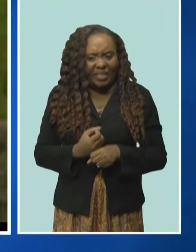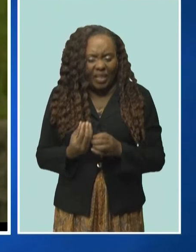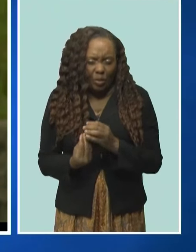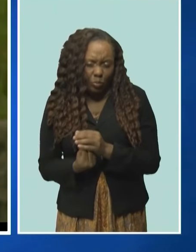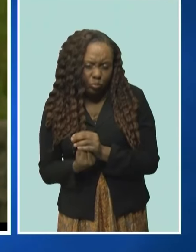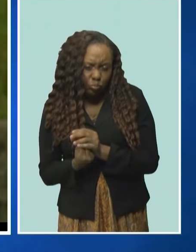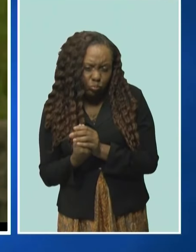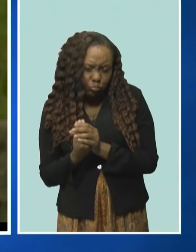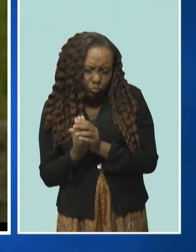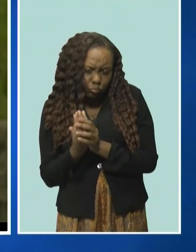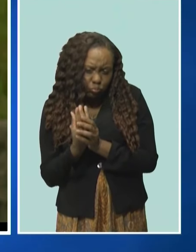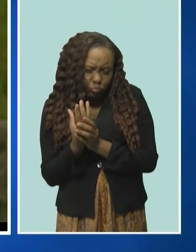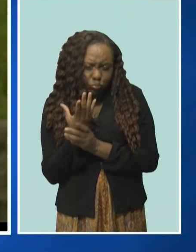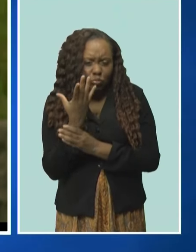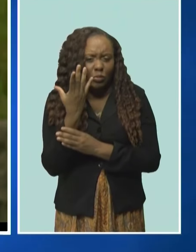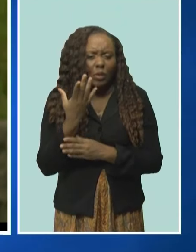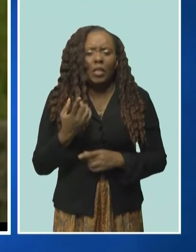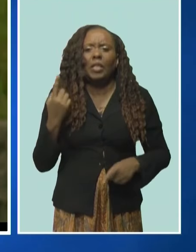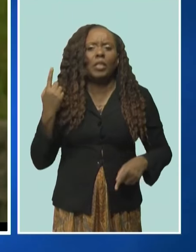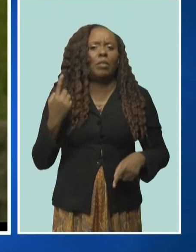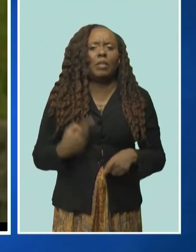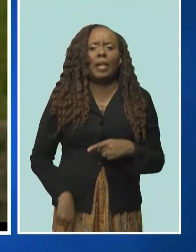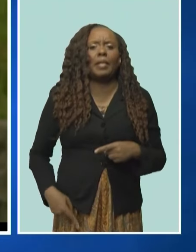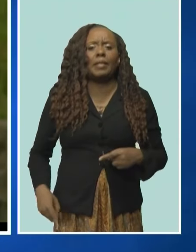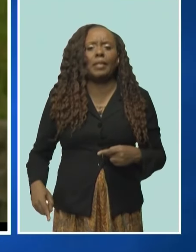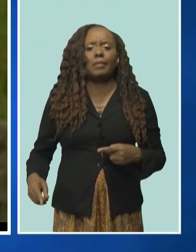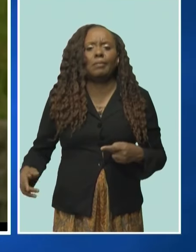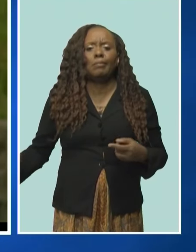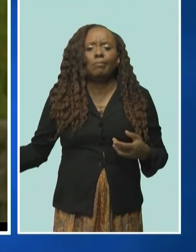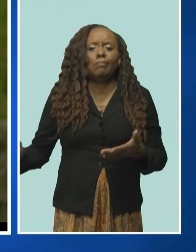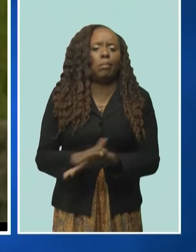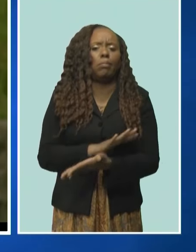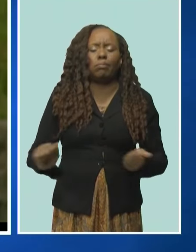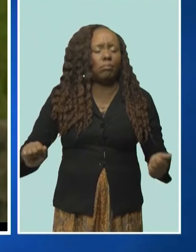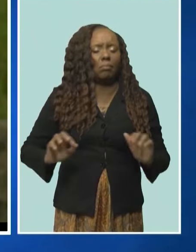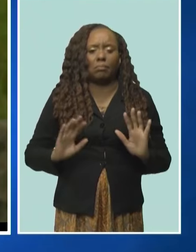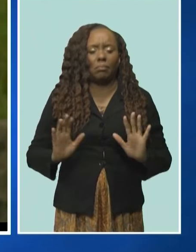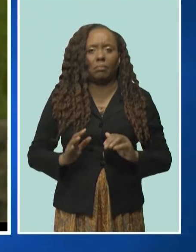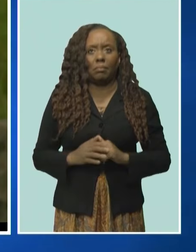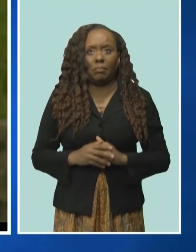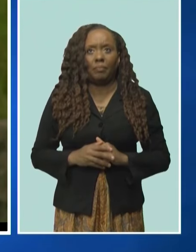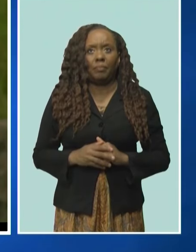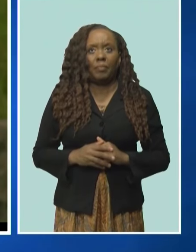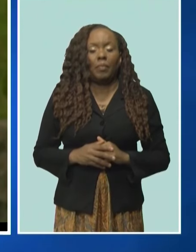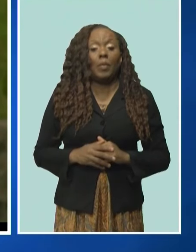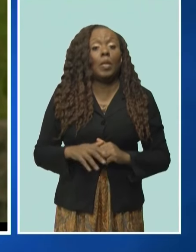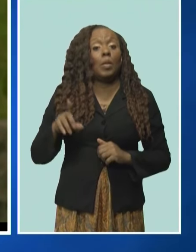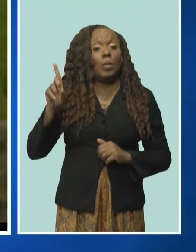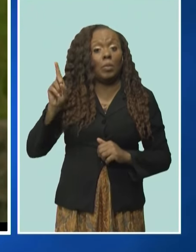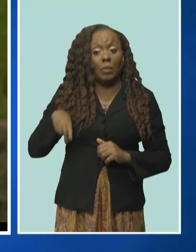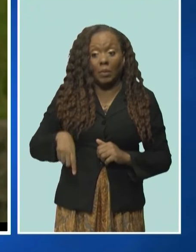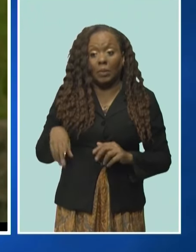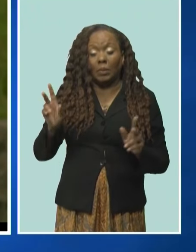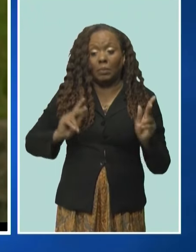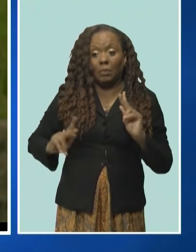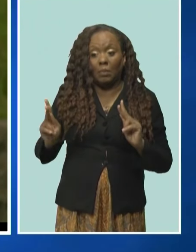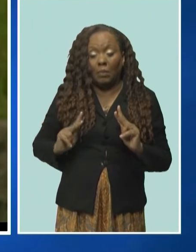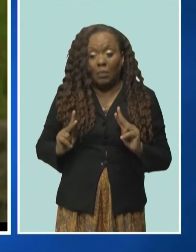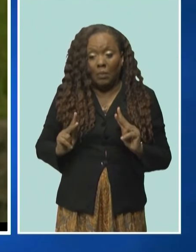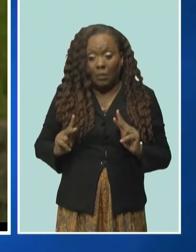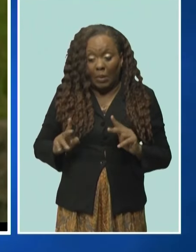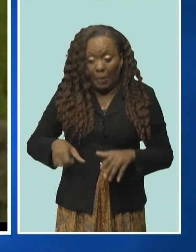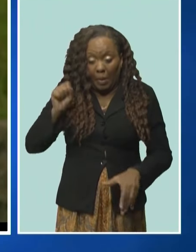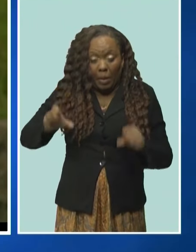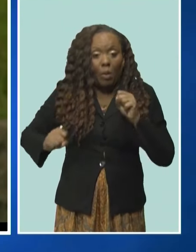structured management programme where when Cowich is green, you send people to remove the